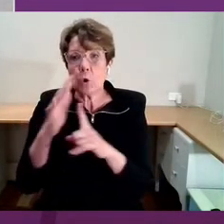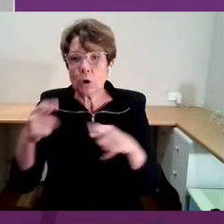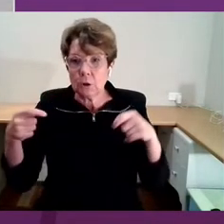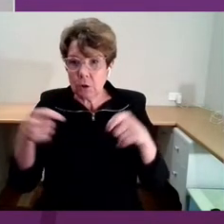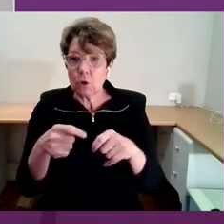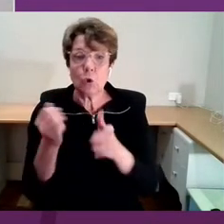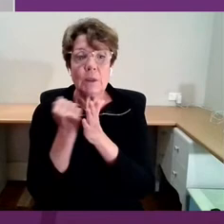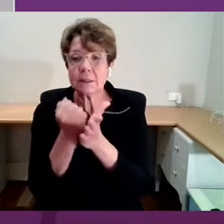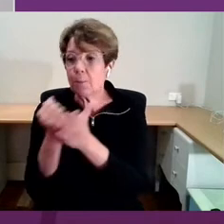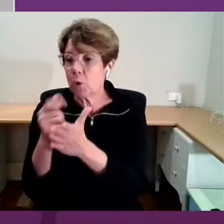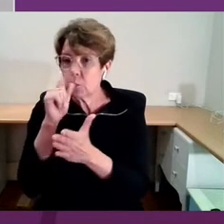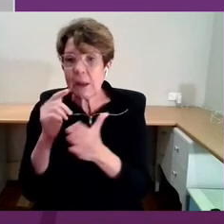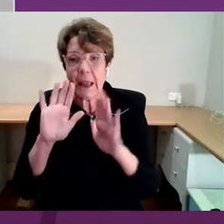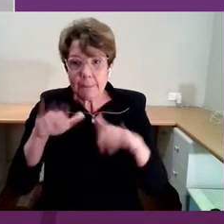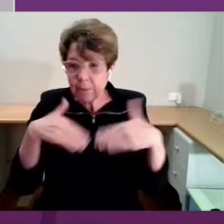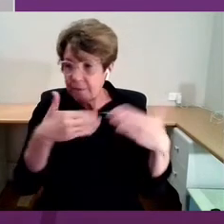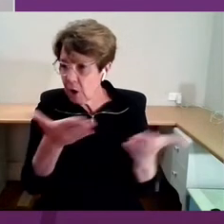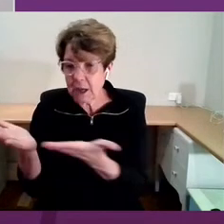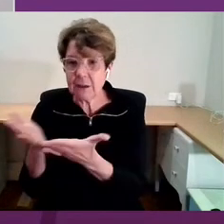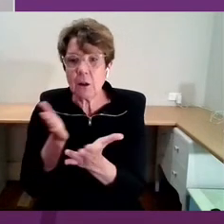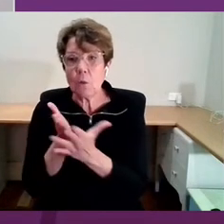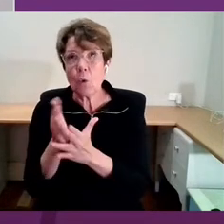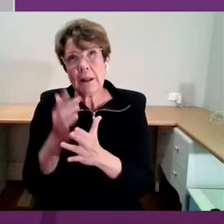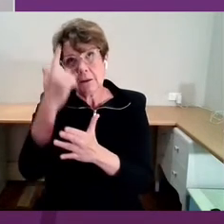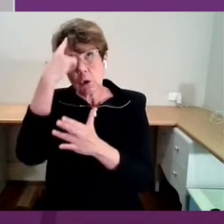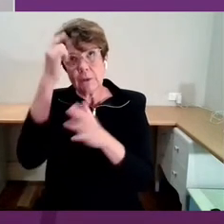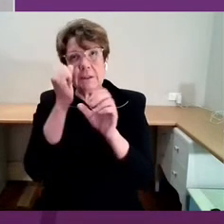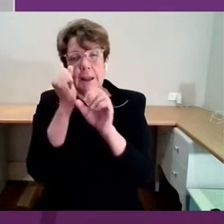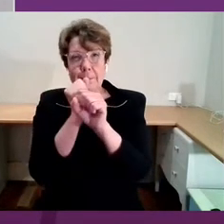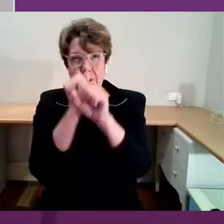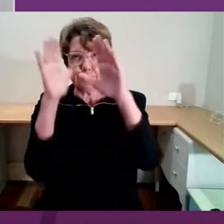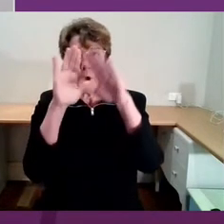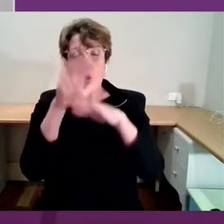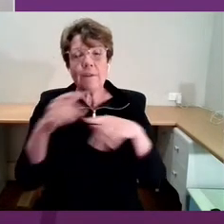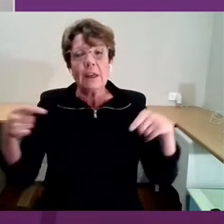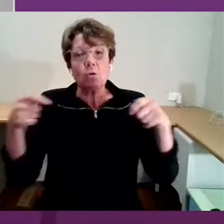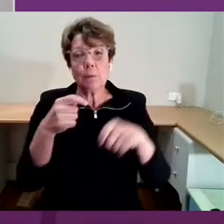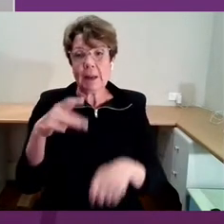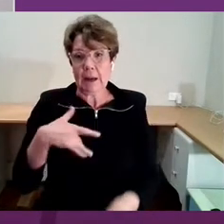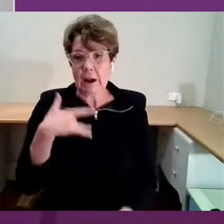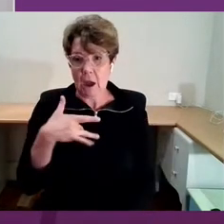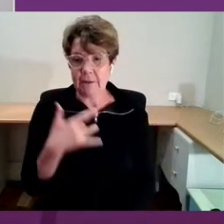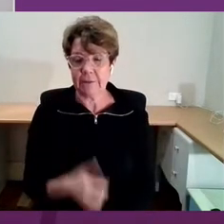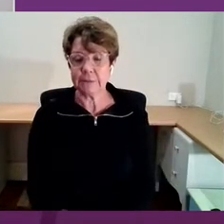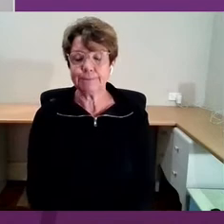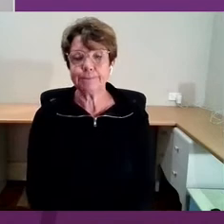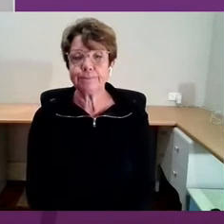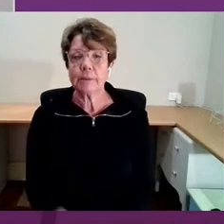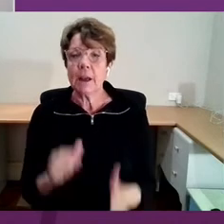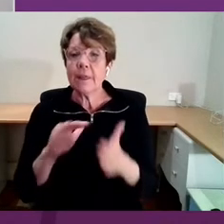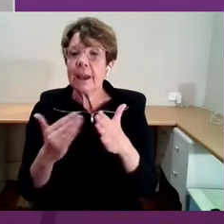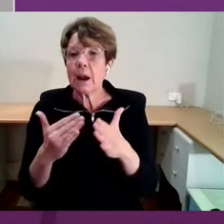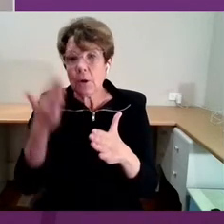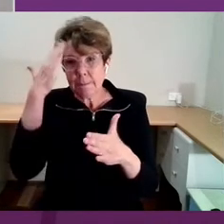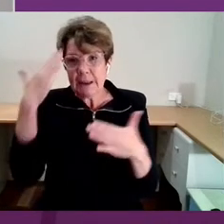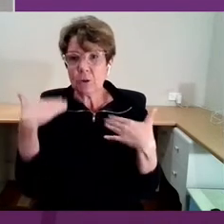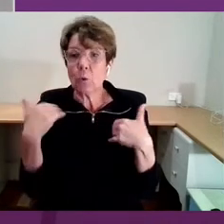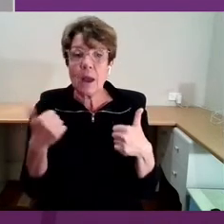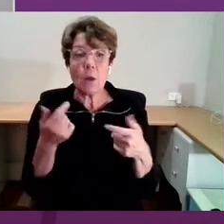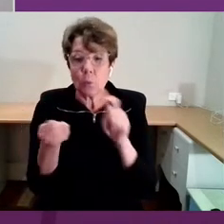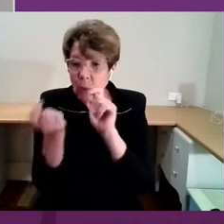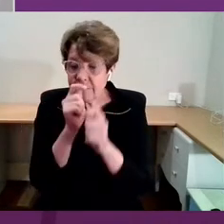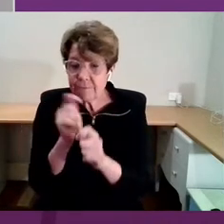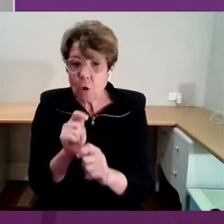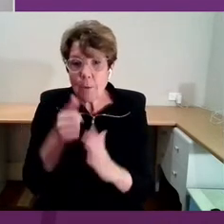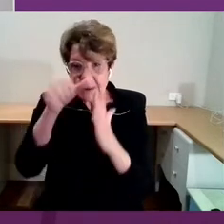to people within this concept of a contributing life. The current mental health reform agenda acknowledges that mental